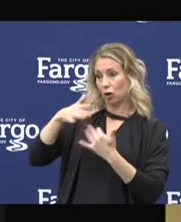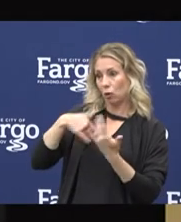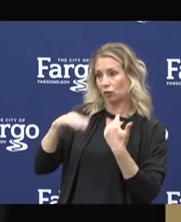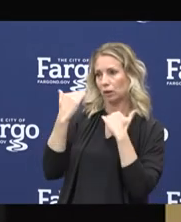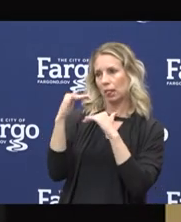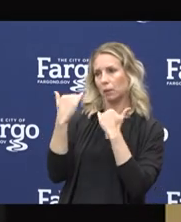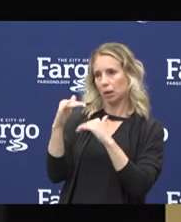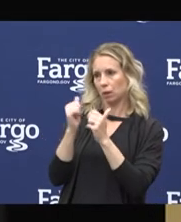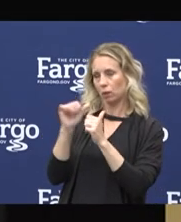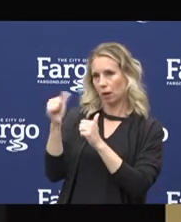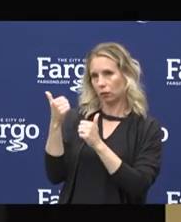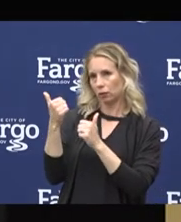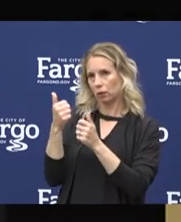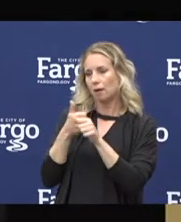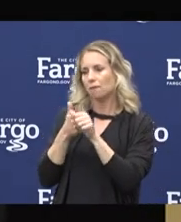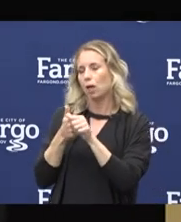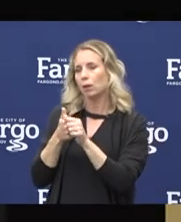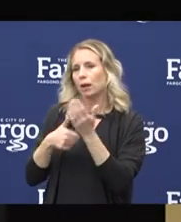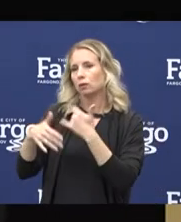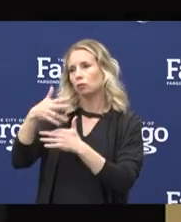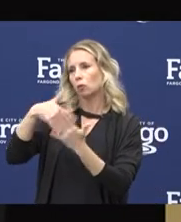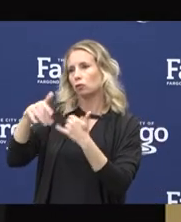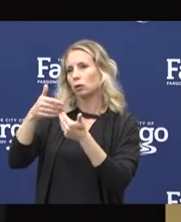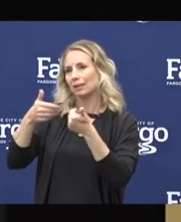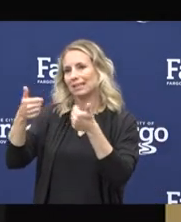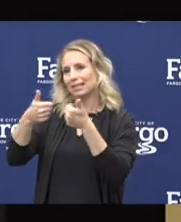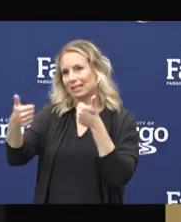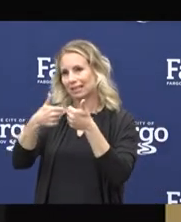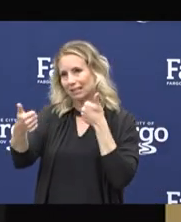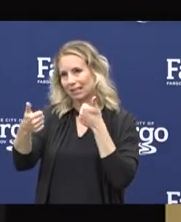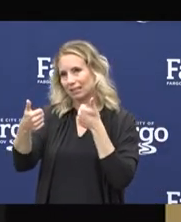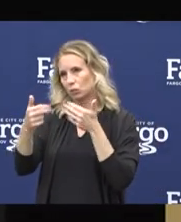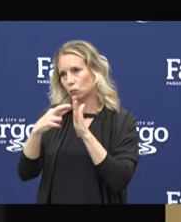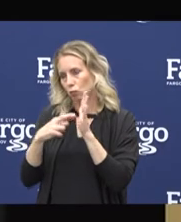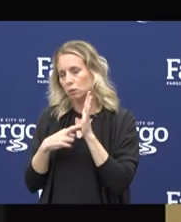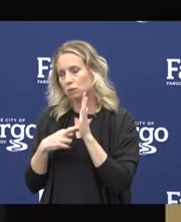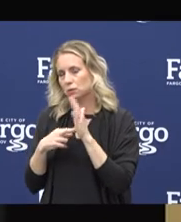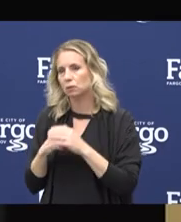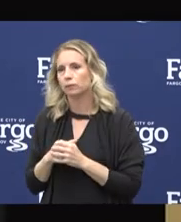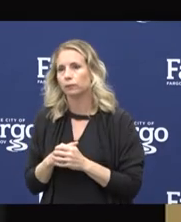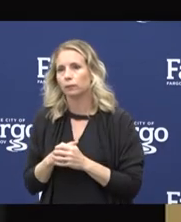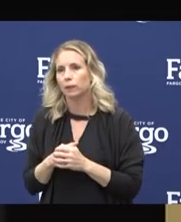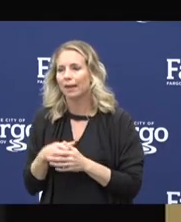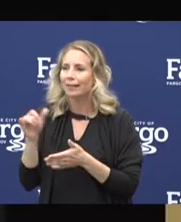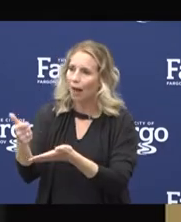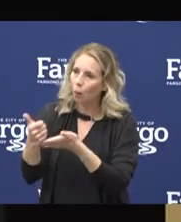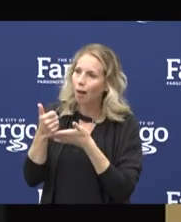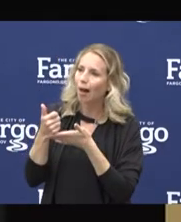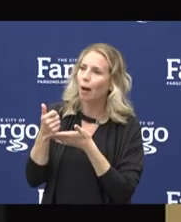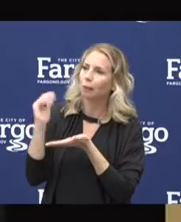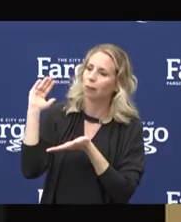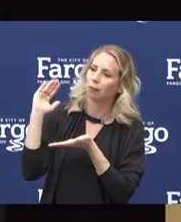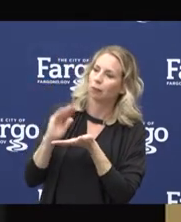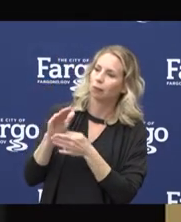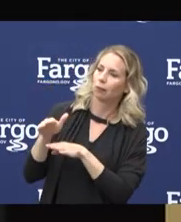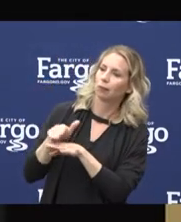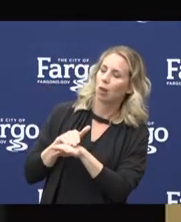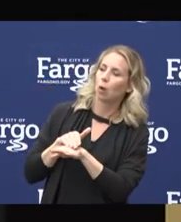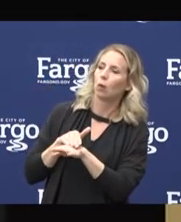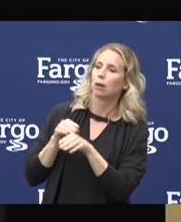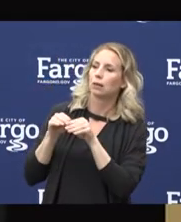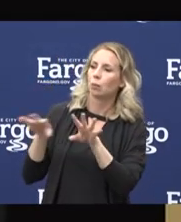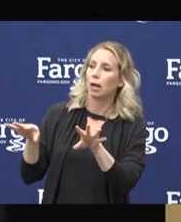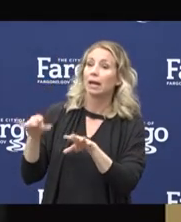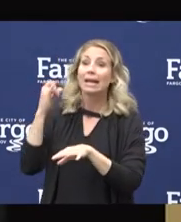others and following the social distance guidelines, which will help eliminate the spread. If you're positive,